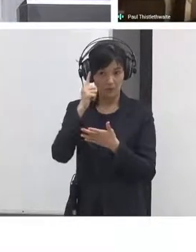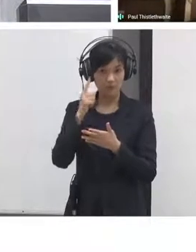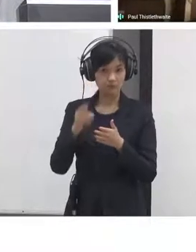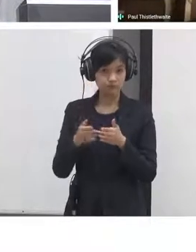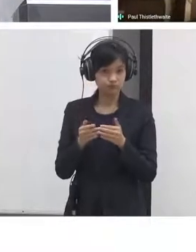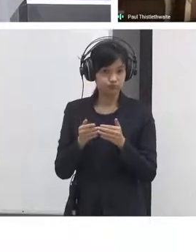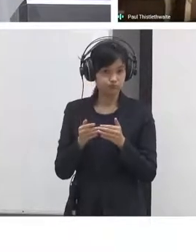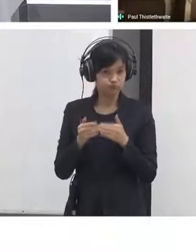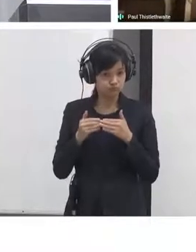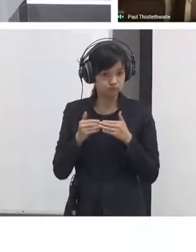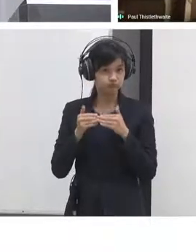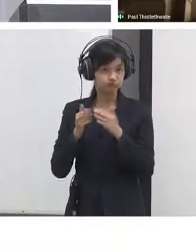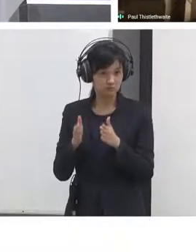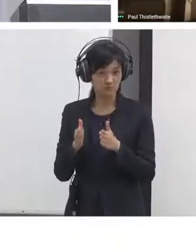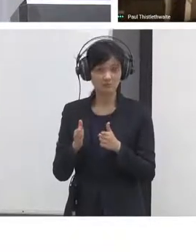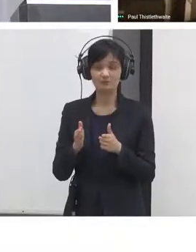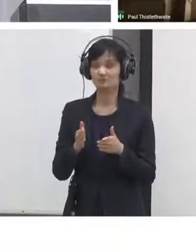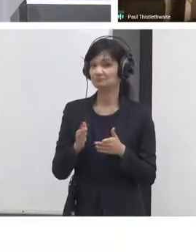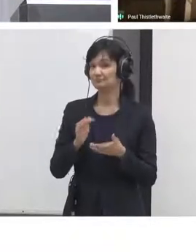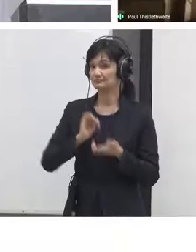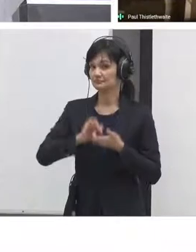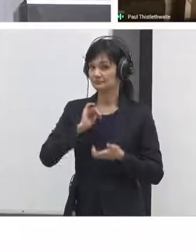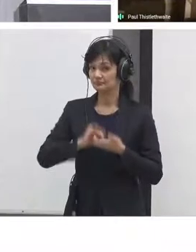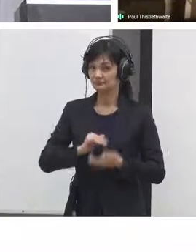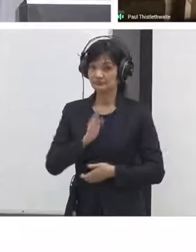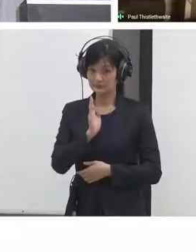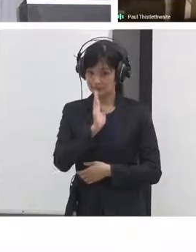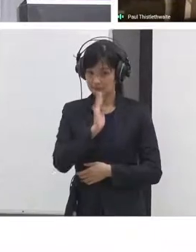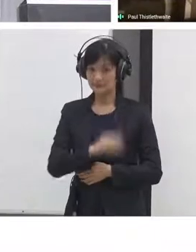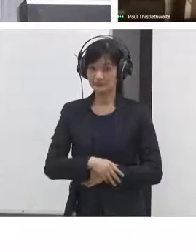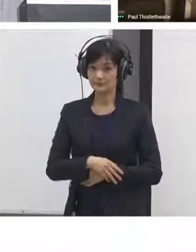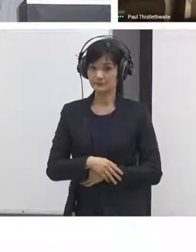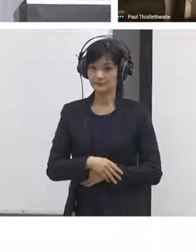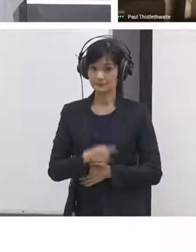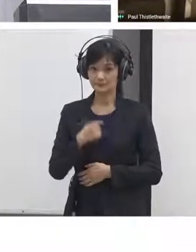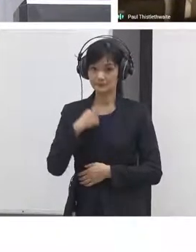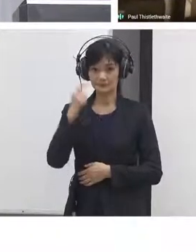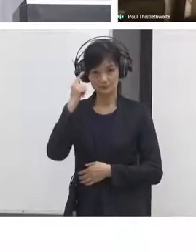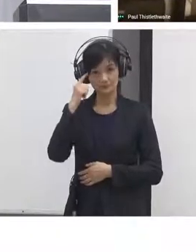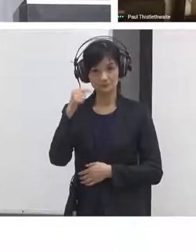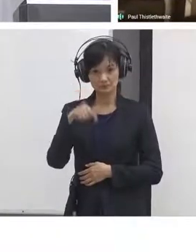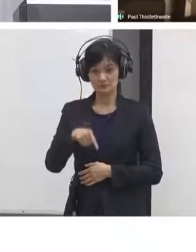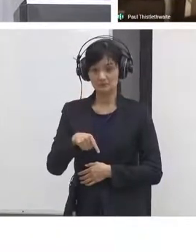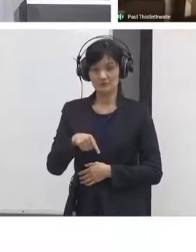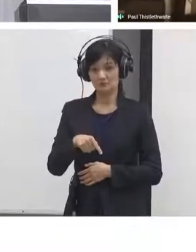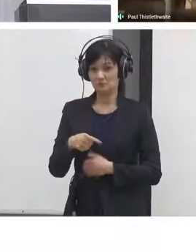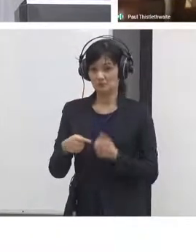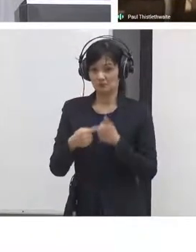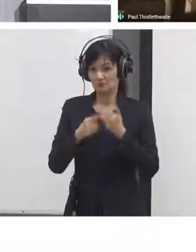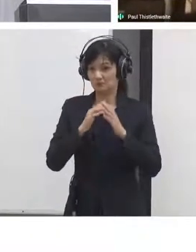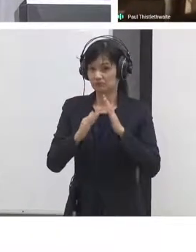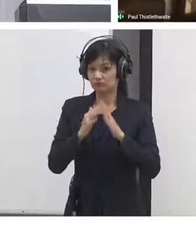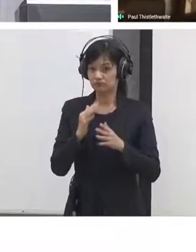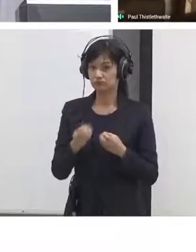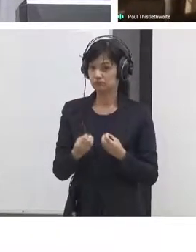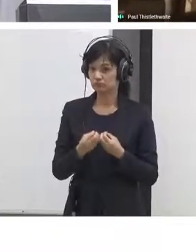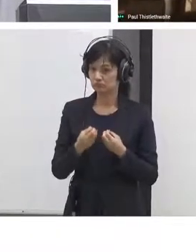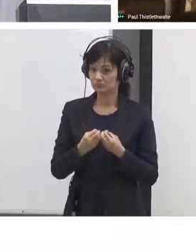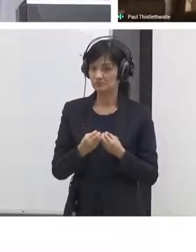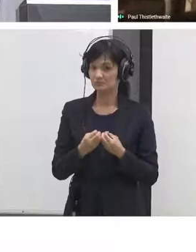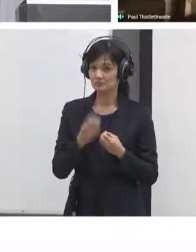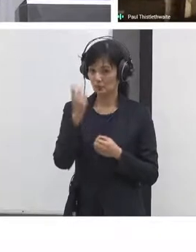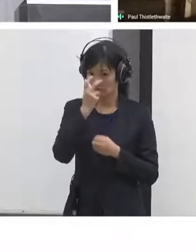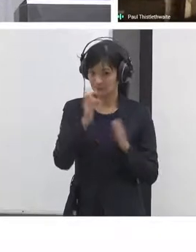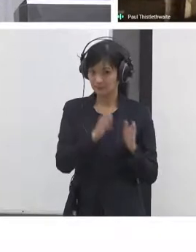one of the very immediate challenges to be able to manage and then there's all the other aspects of